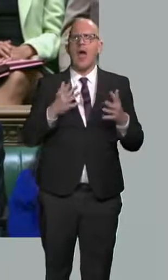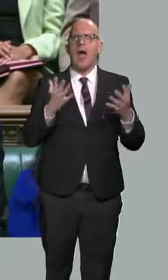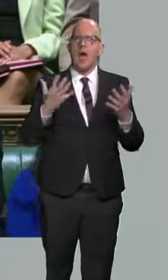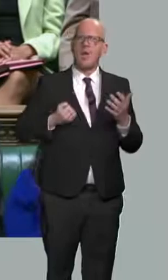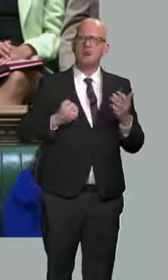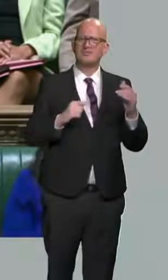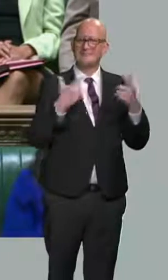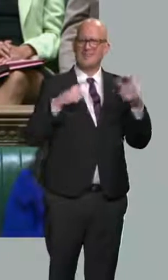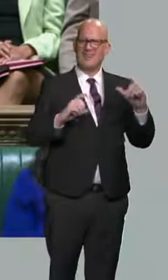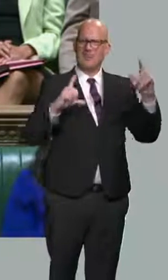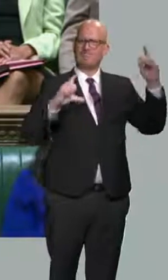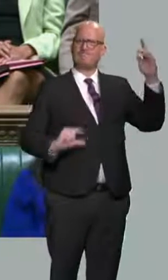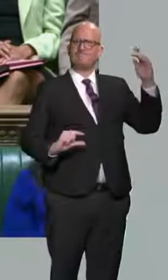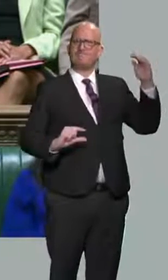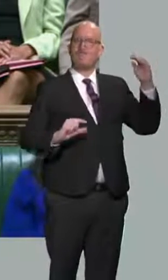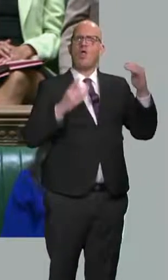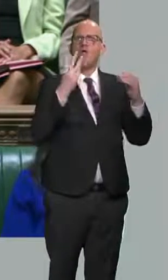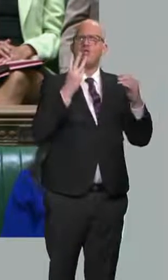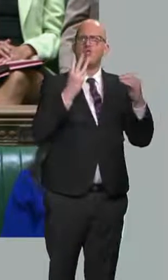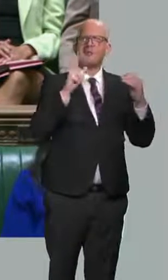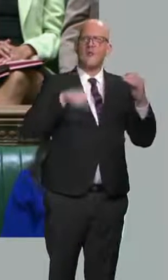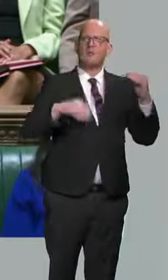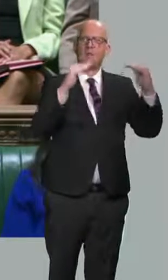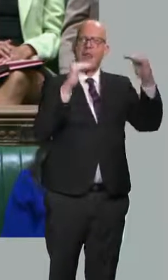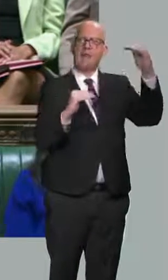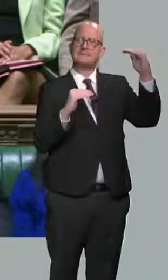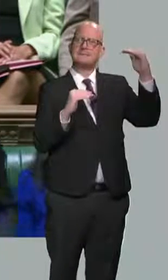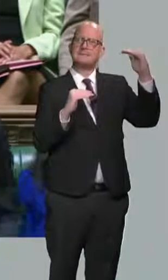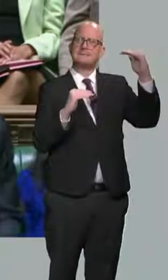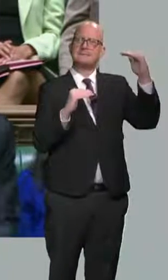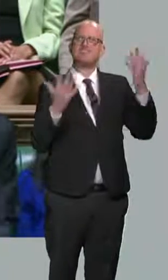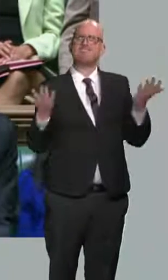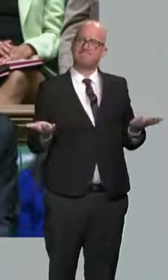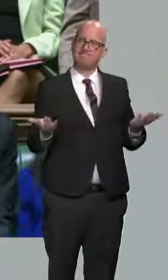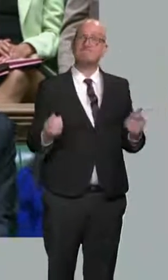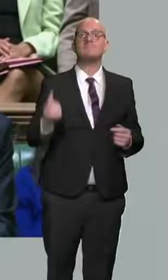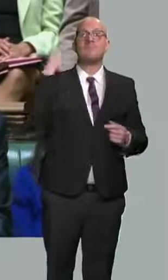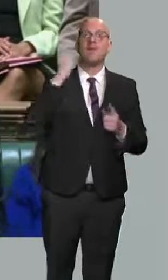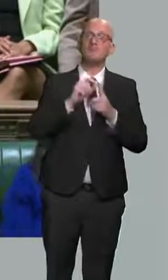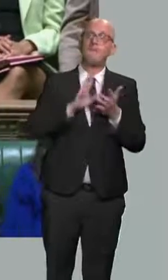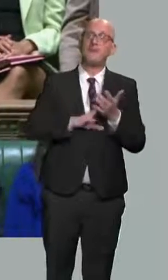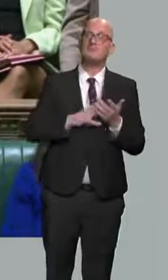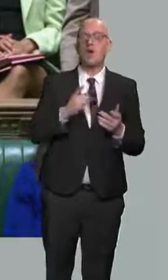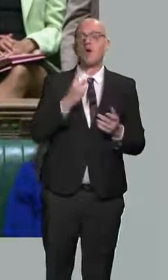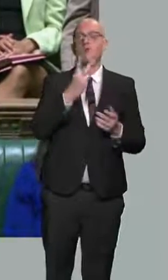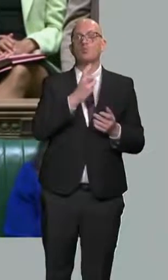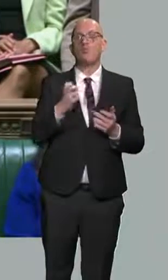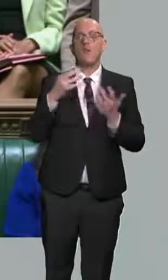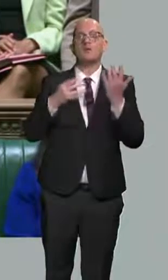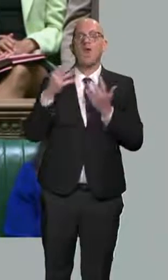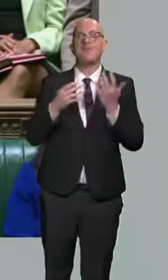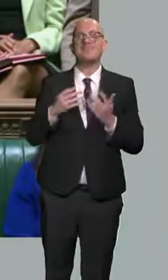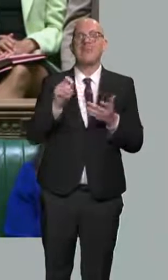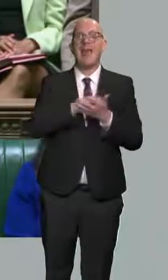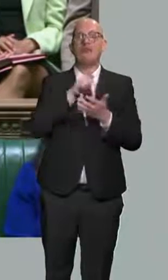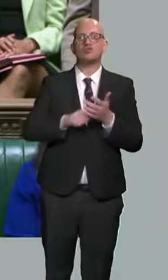around £3,000 less. The Prime Minister pledged in the 2019 election that we would increase